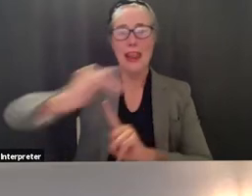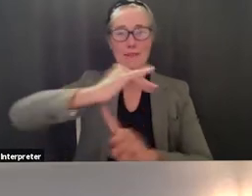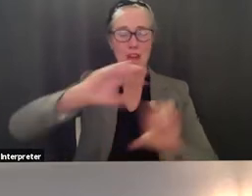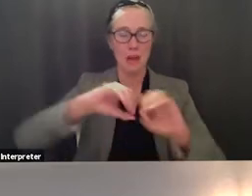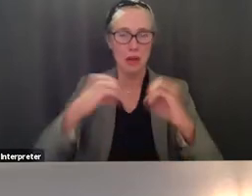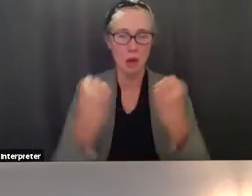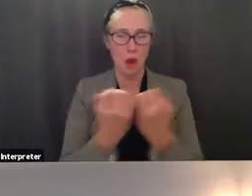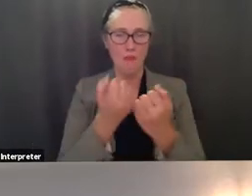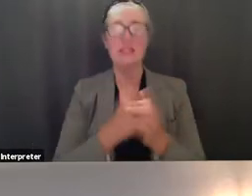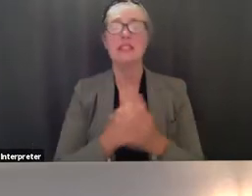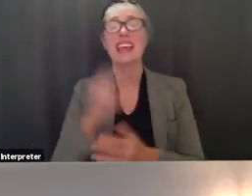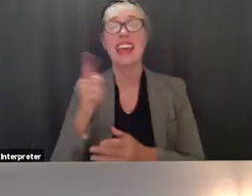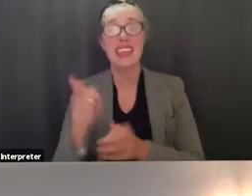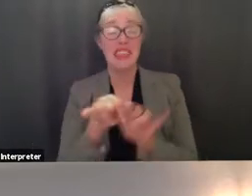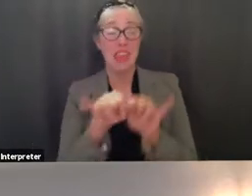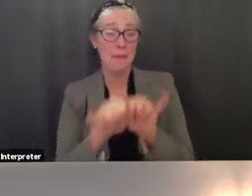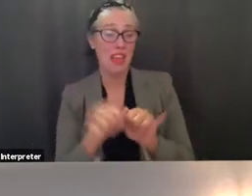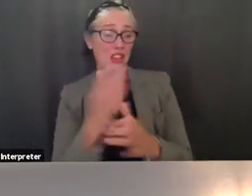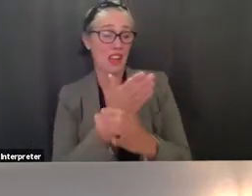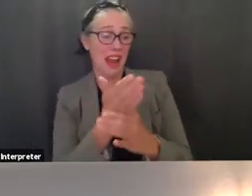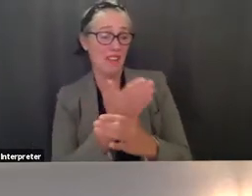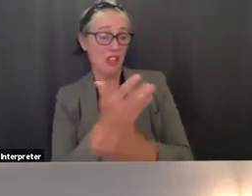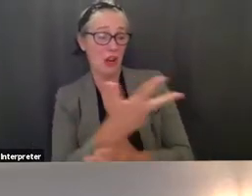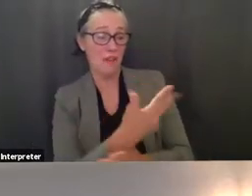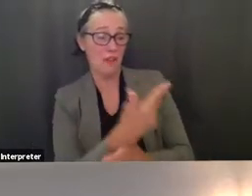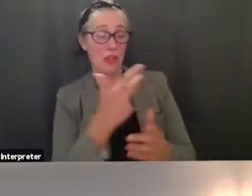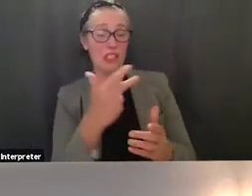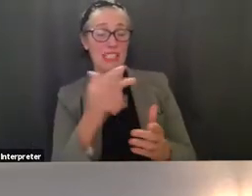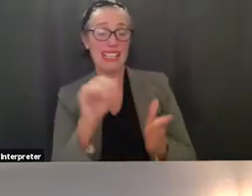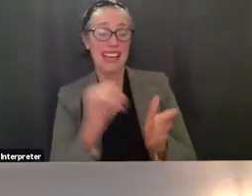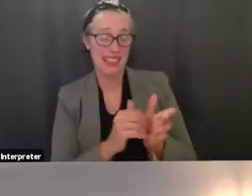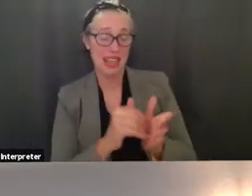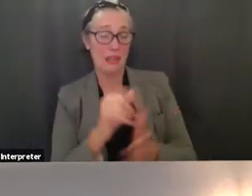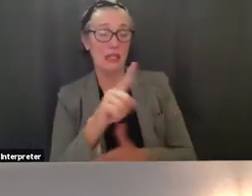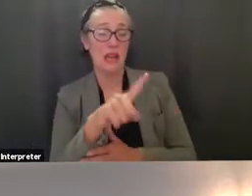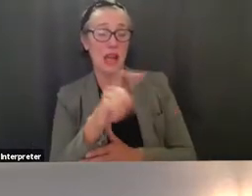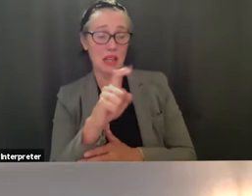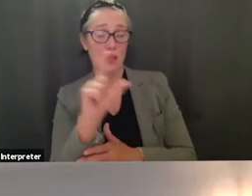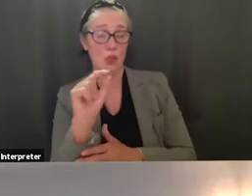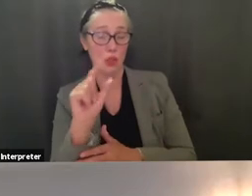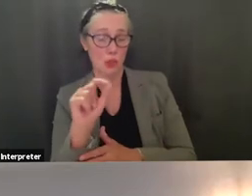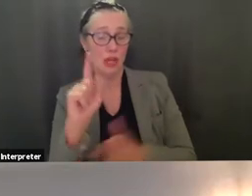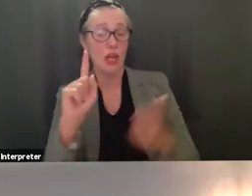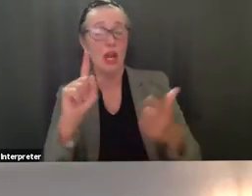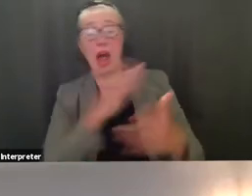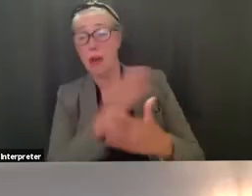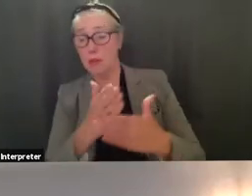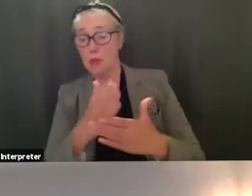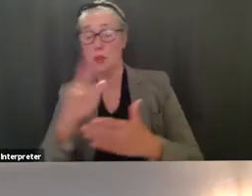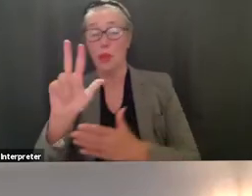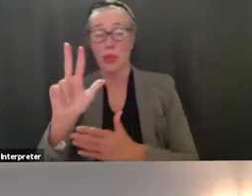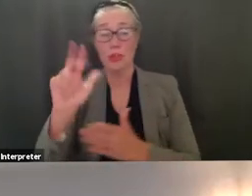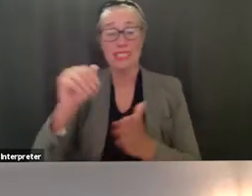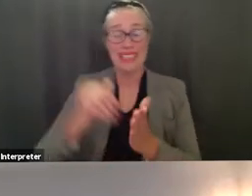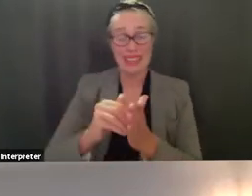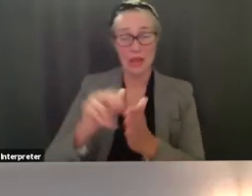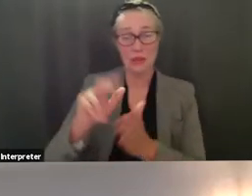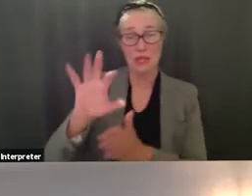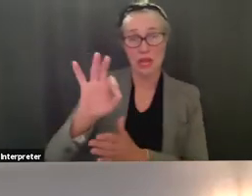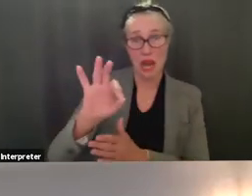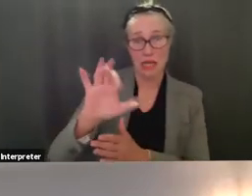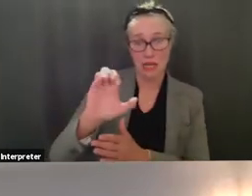measured averages of 13 120 to 13 910